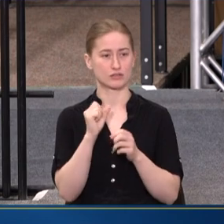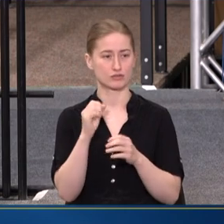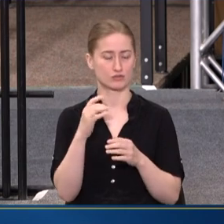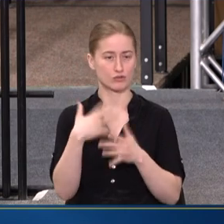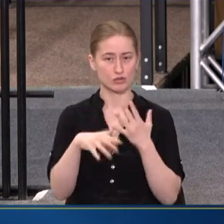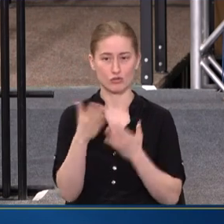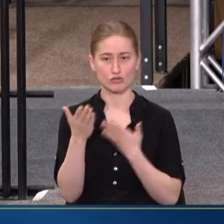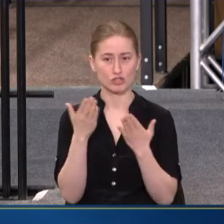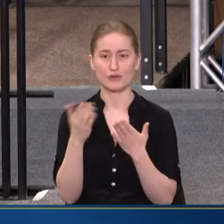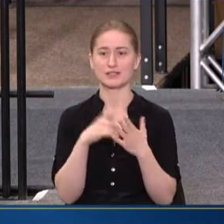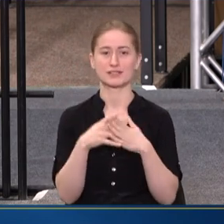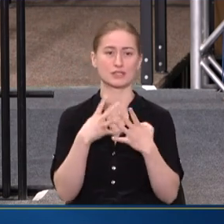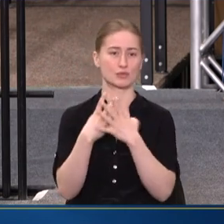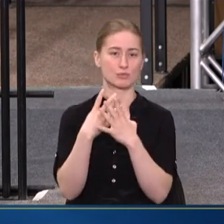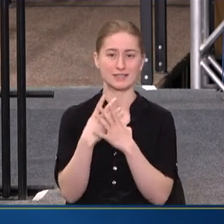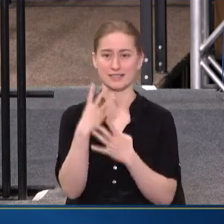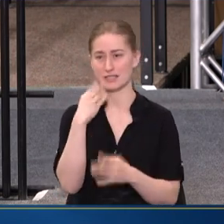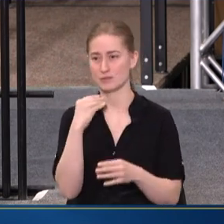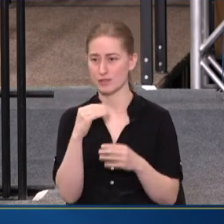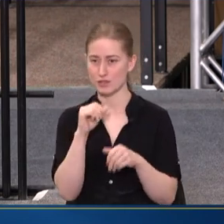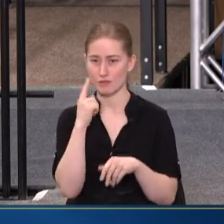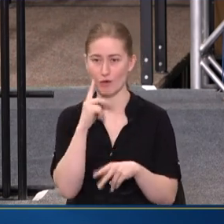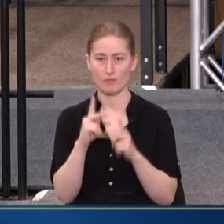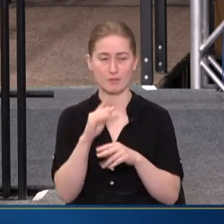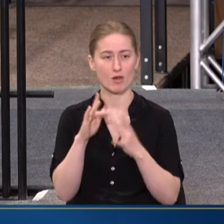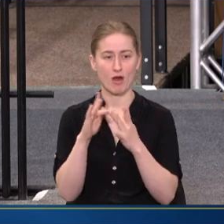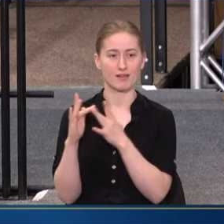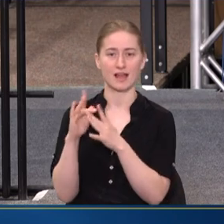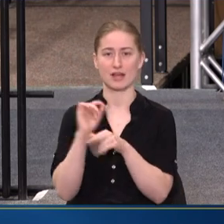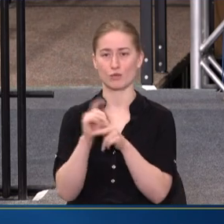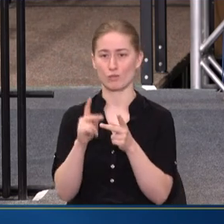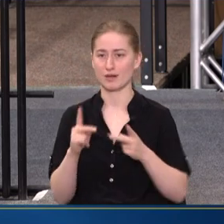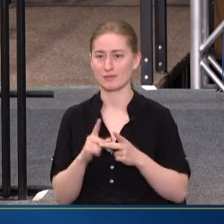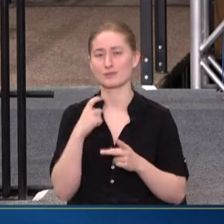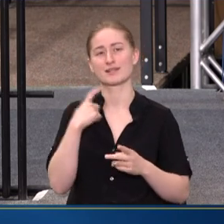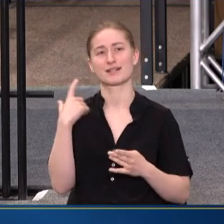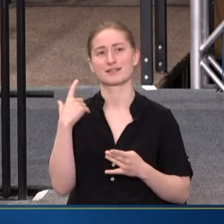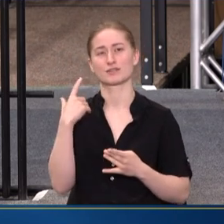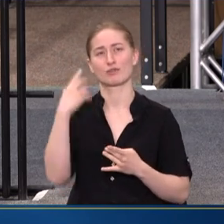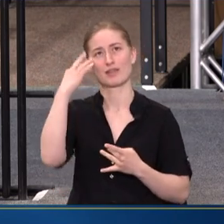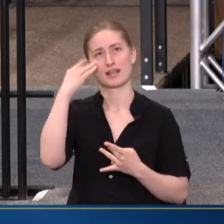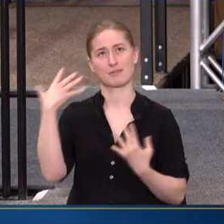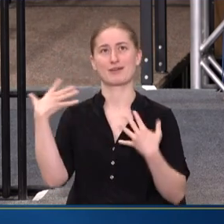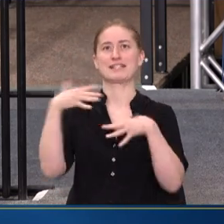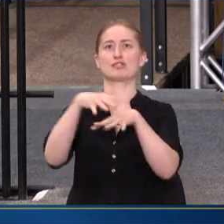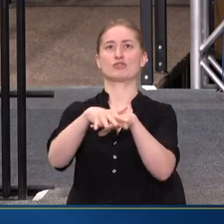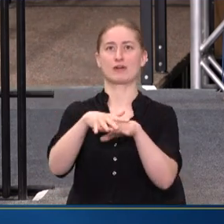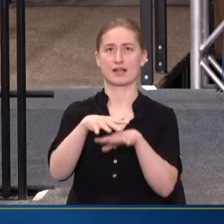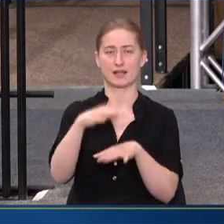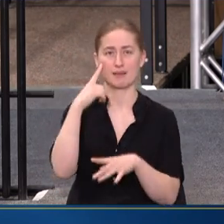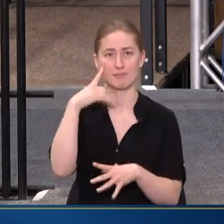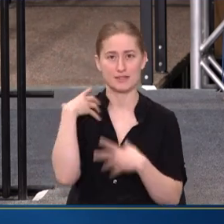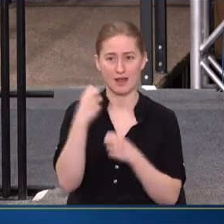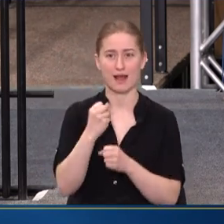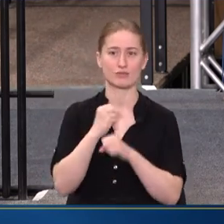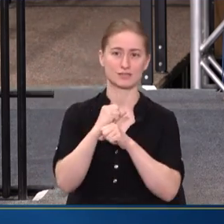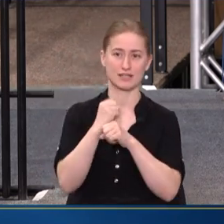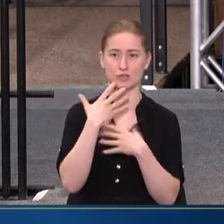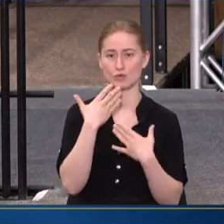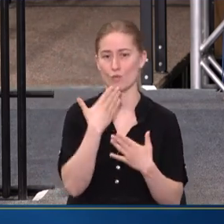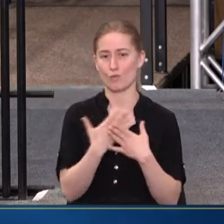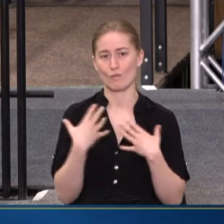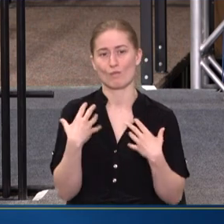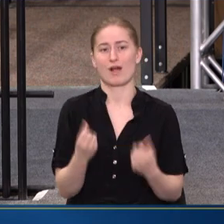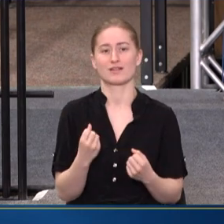EXPERIENCES THAT PEOPLE HAVE ONLINE, OUR WORKPLACES. WE NEED TO THINK ABOUT INTEGRATING MENTAL HEALTH RESILIENCE AND WELLNESS INTO SERVICES